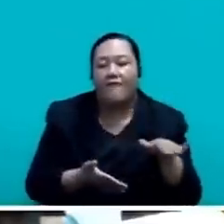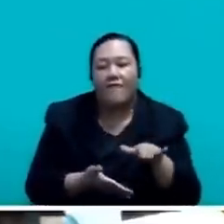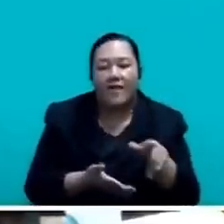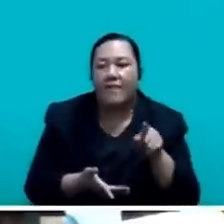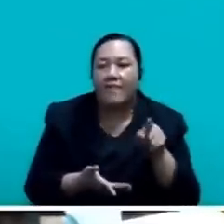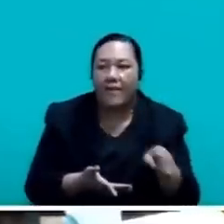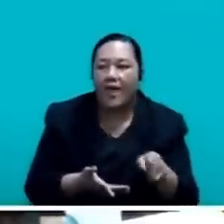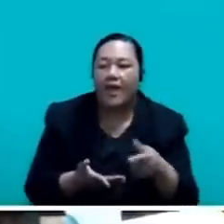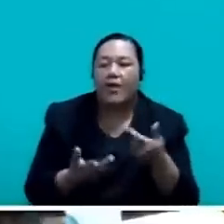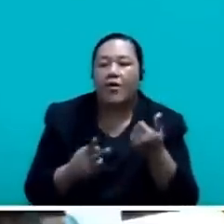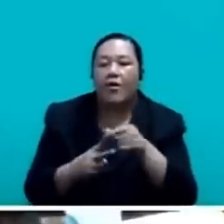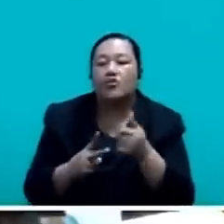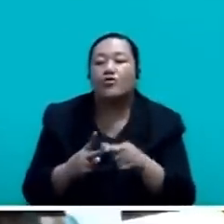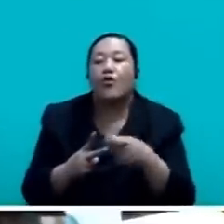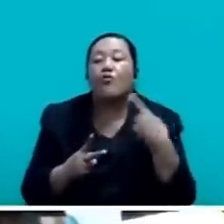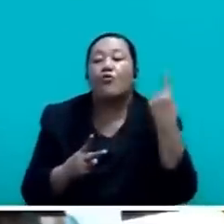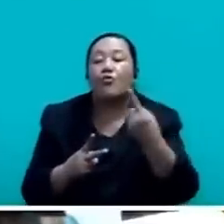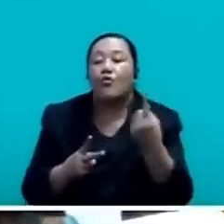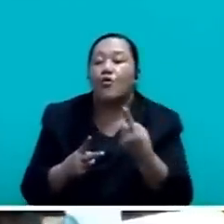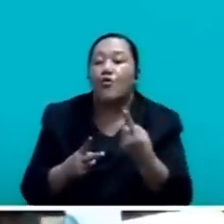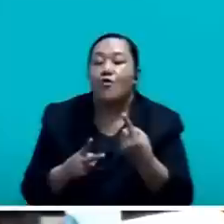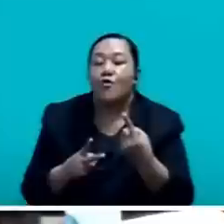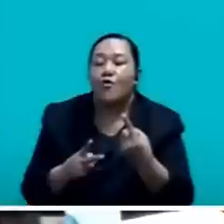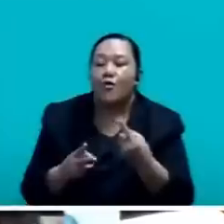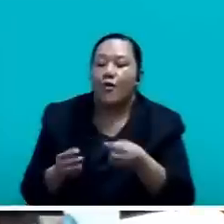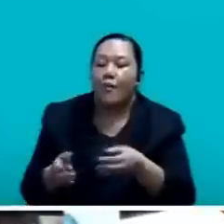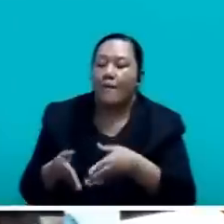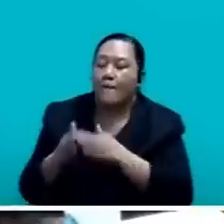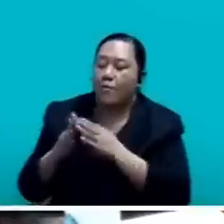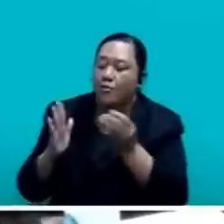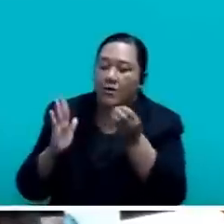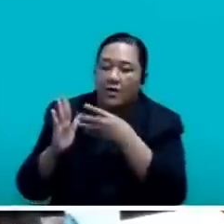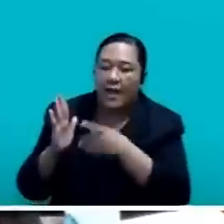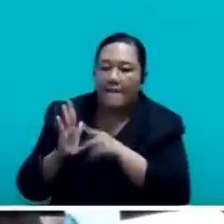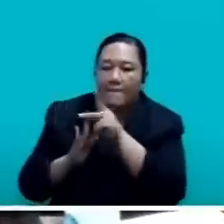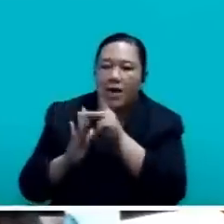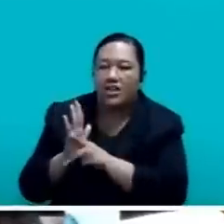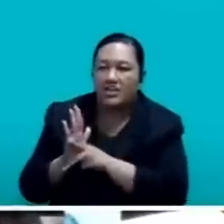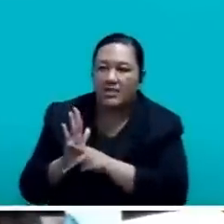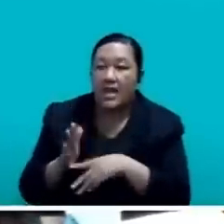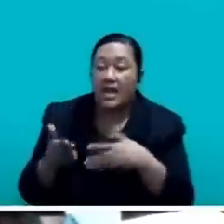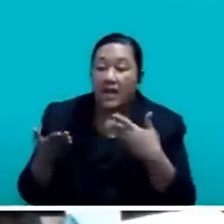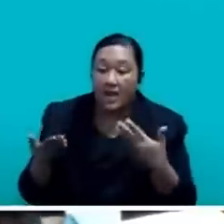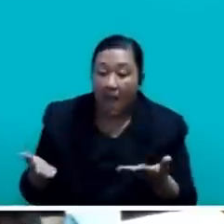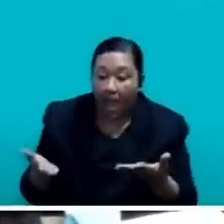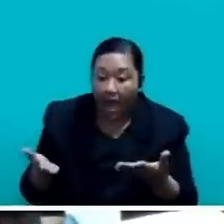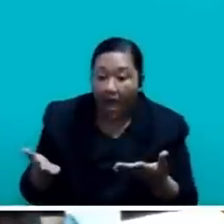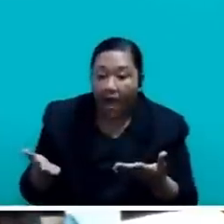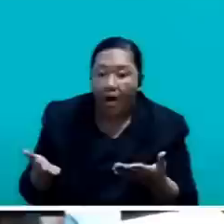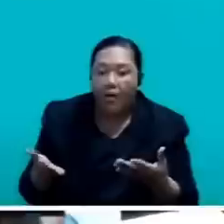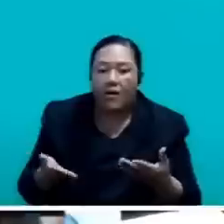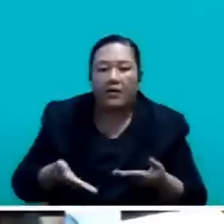policies now on the shoulders of the ordinary Fijians.